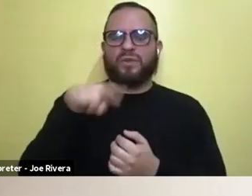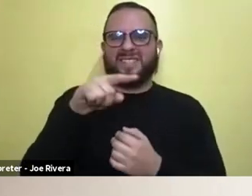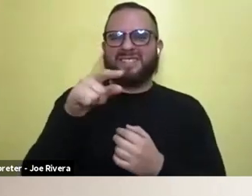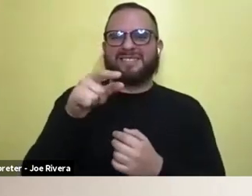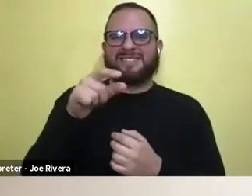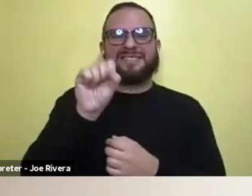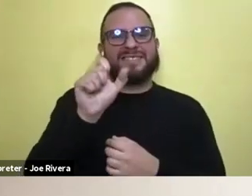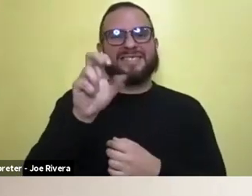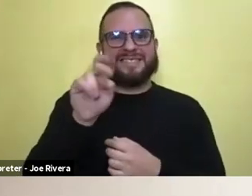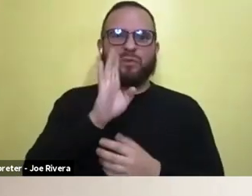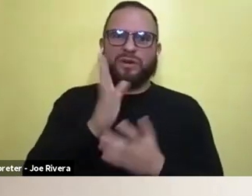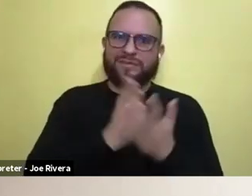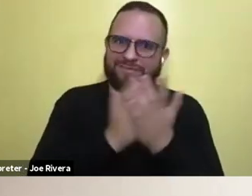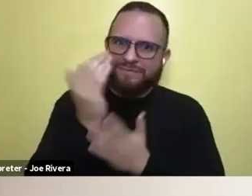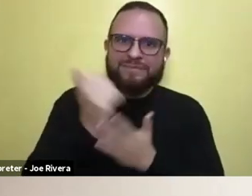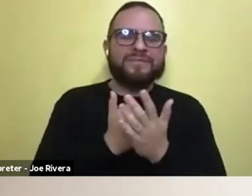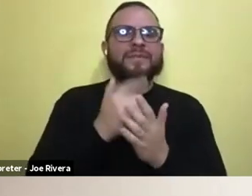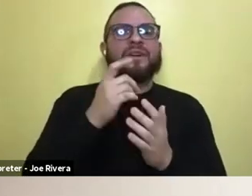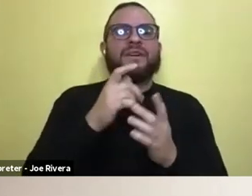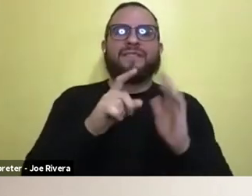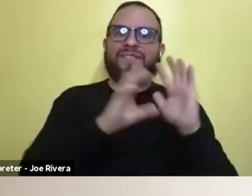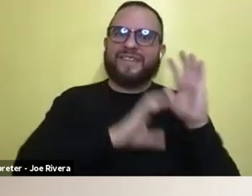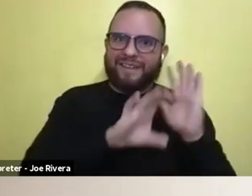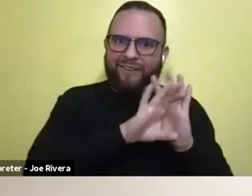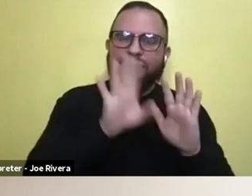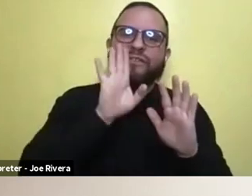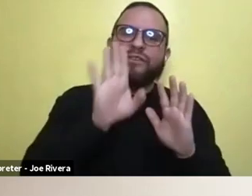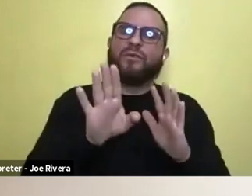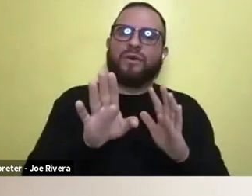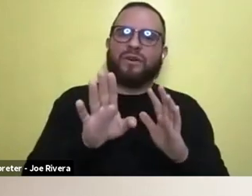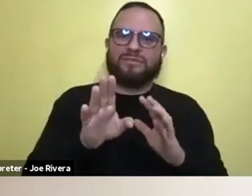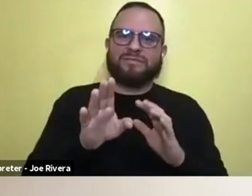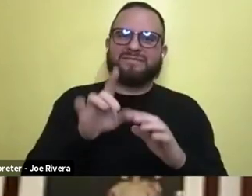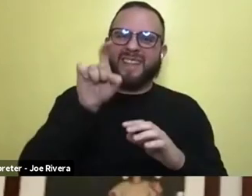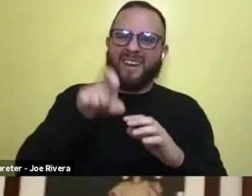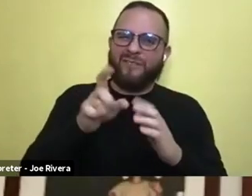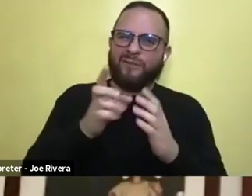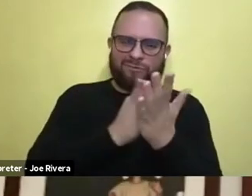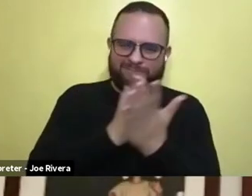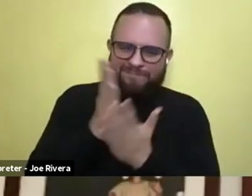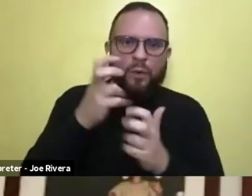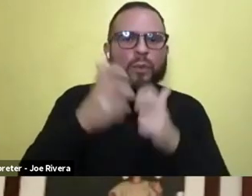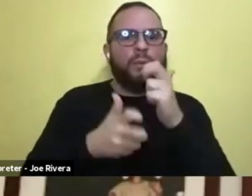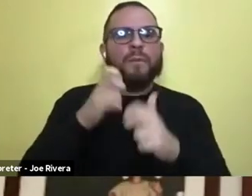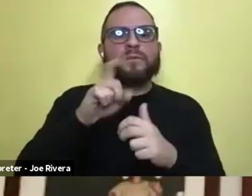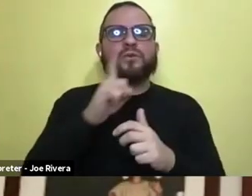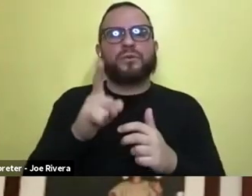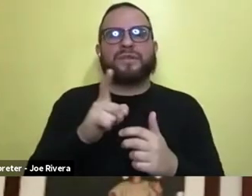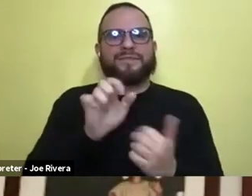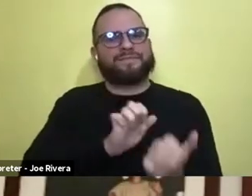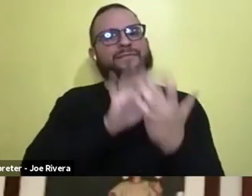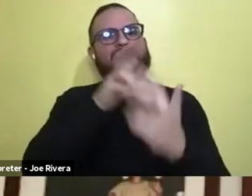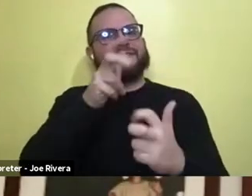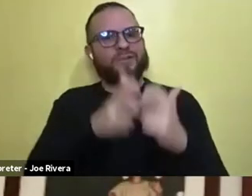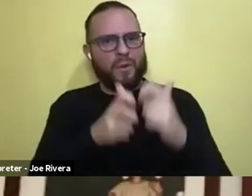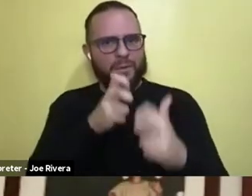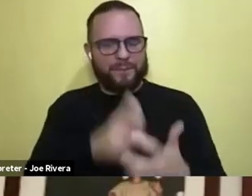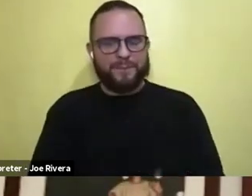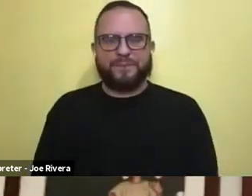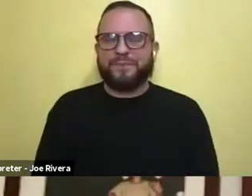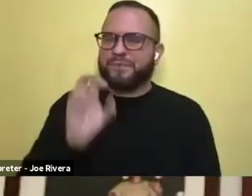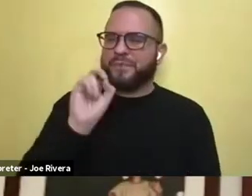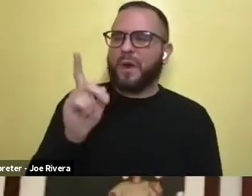other to get through the problems that present themselves. And I have one more question for you, and then I'm going to jump into